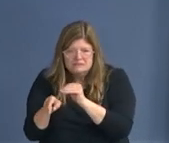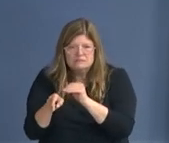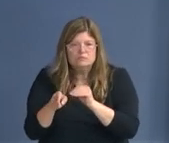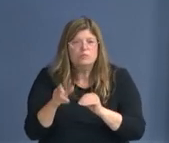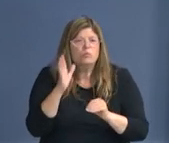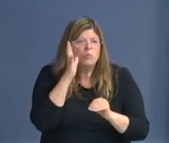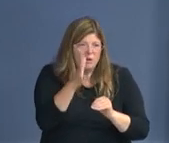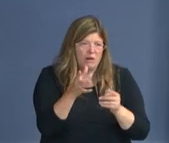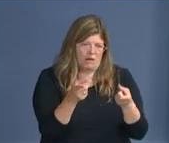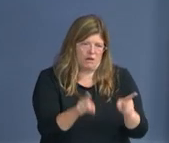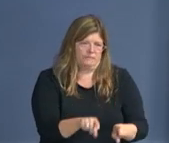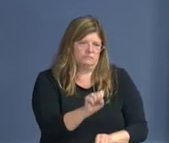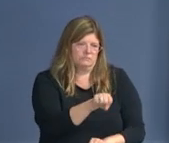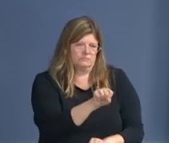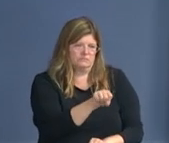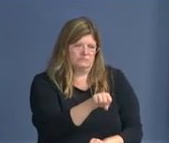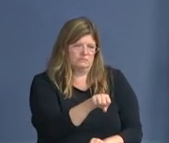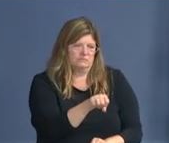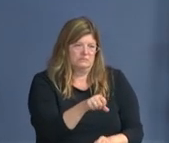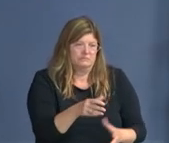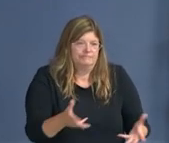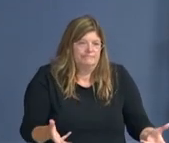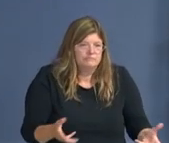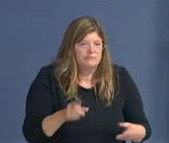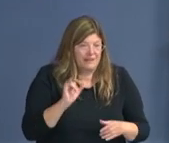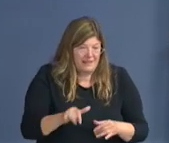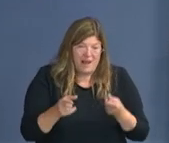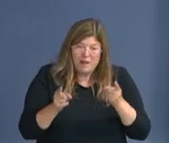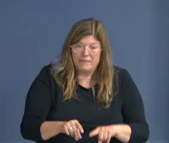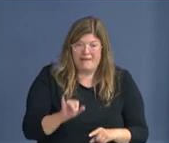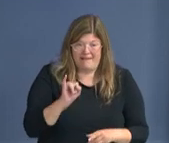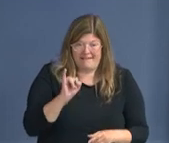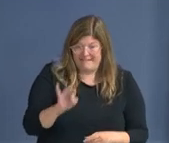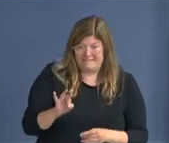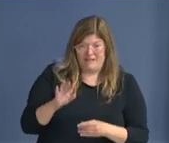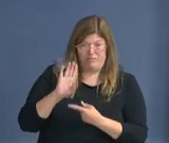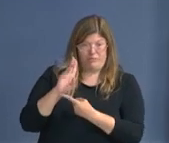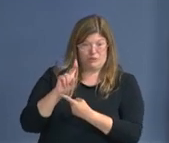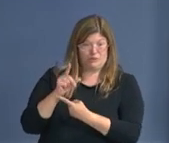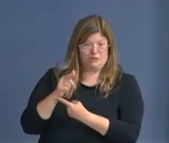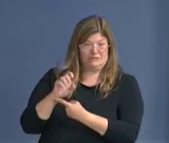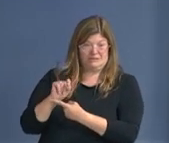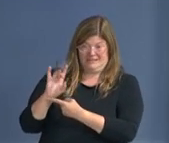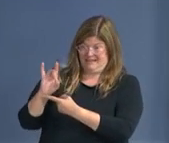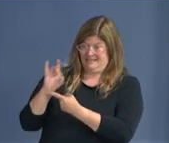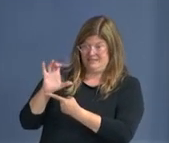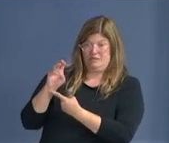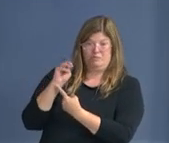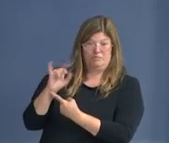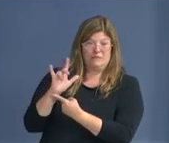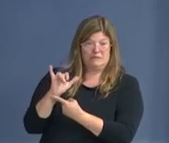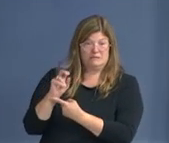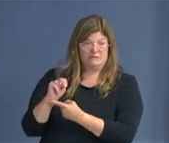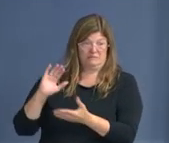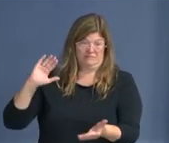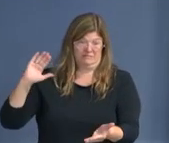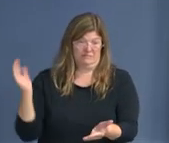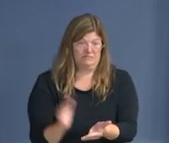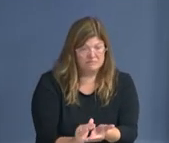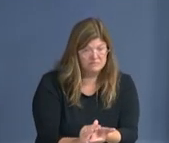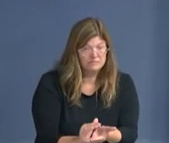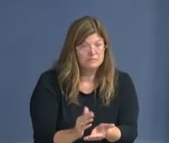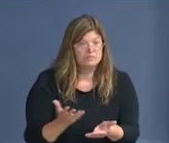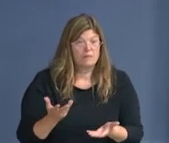when you have to balance a budget that got an $800 million hit and turn it around in two or three